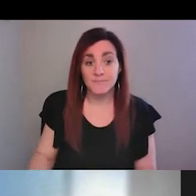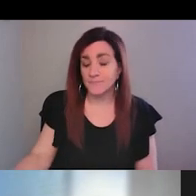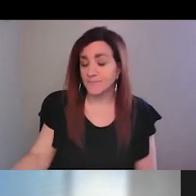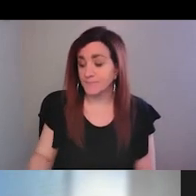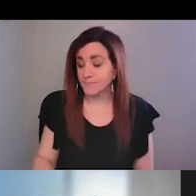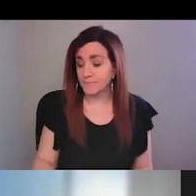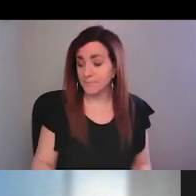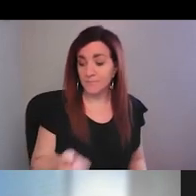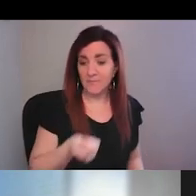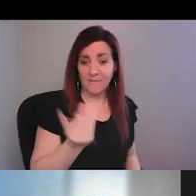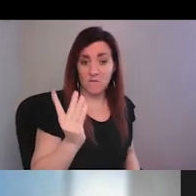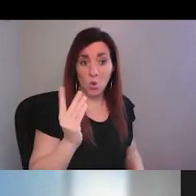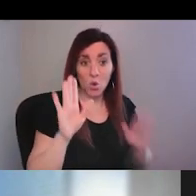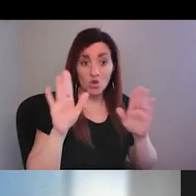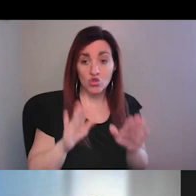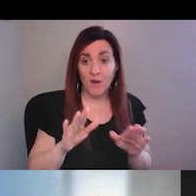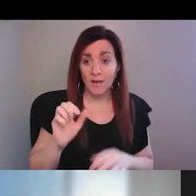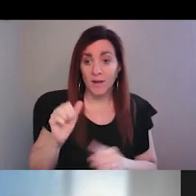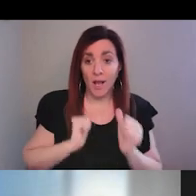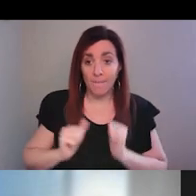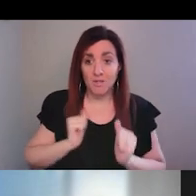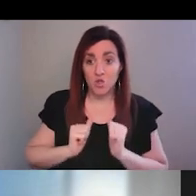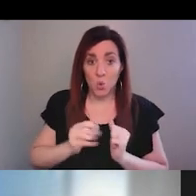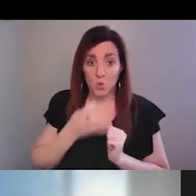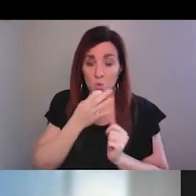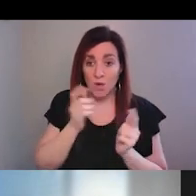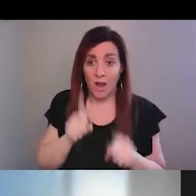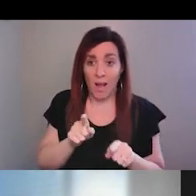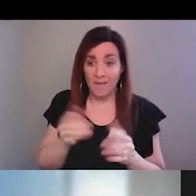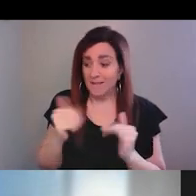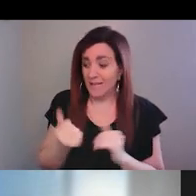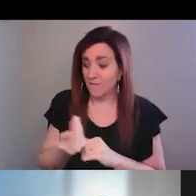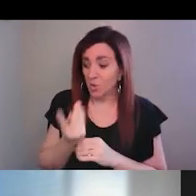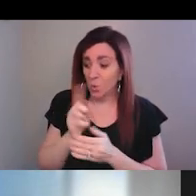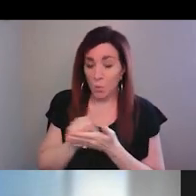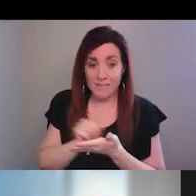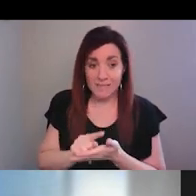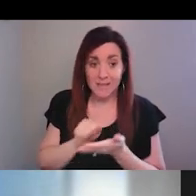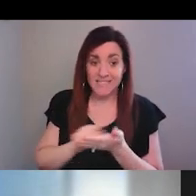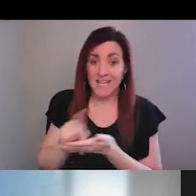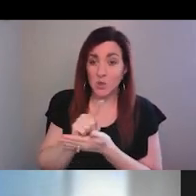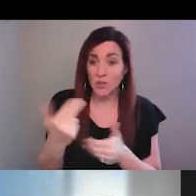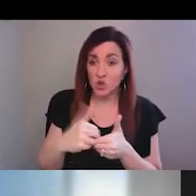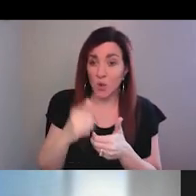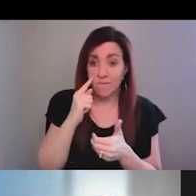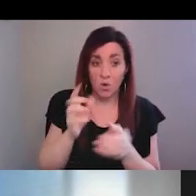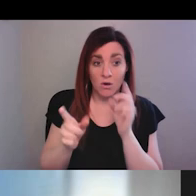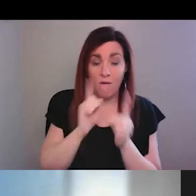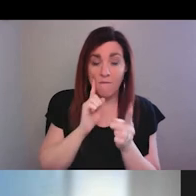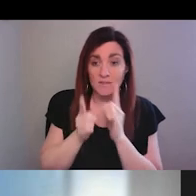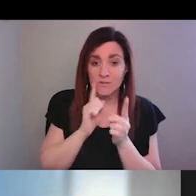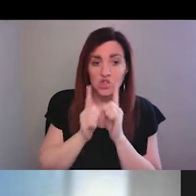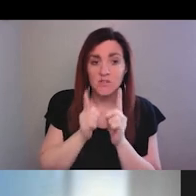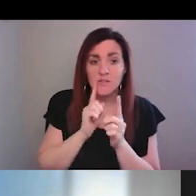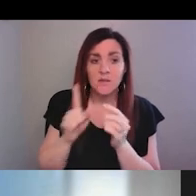Um, we have a couple of great episodes coming up in the next few weeks. Uh, next week, join us for a conversation, um, about,